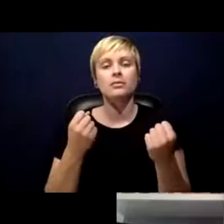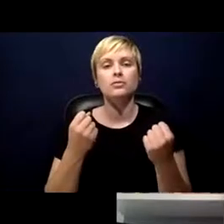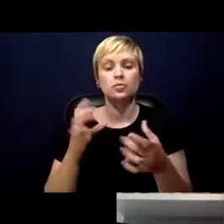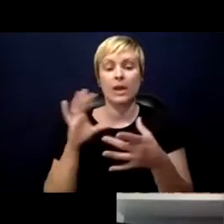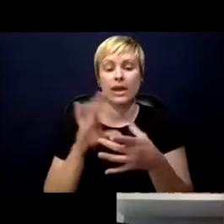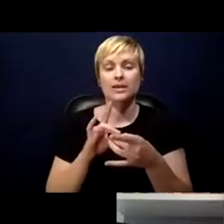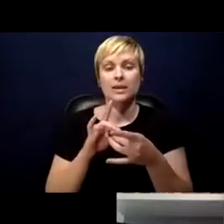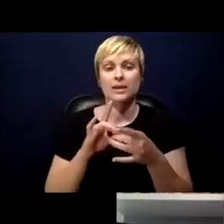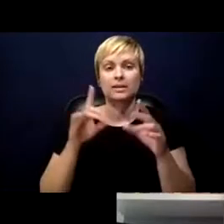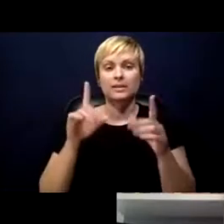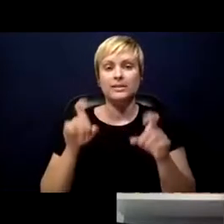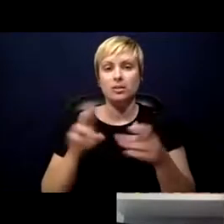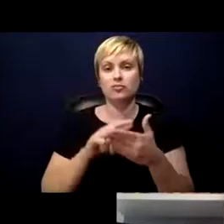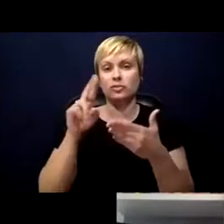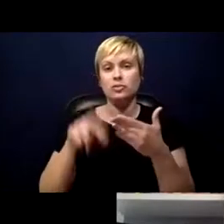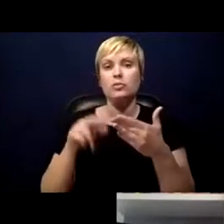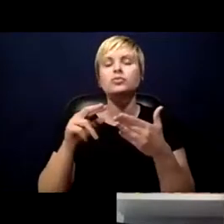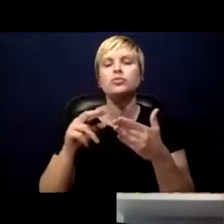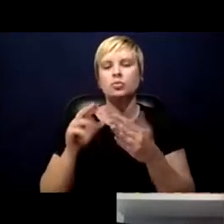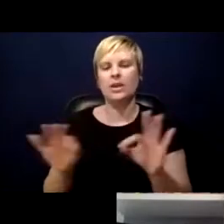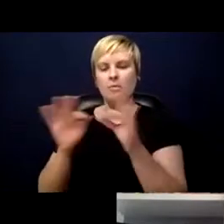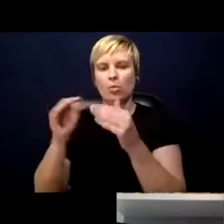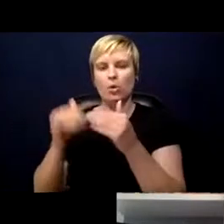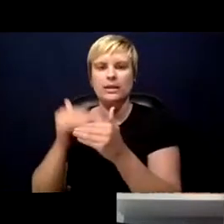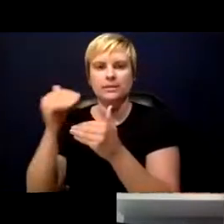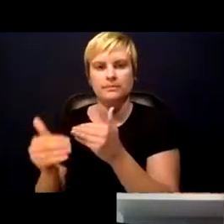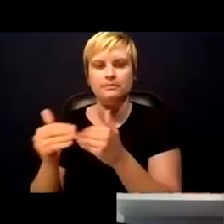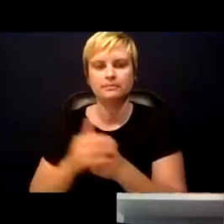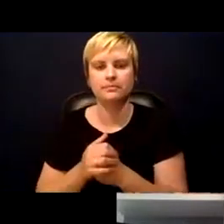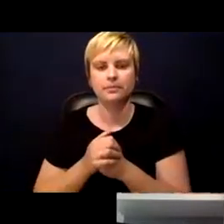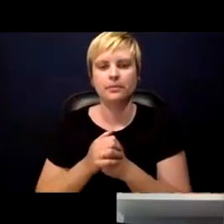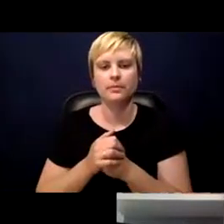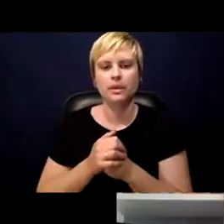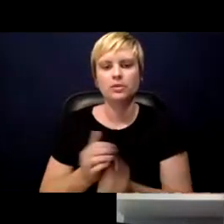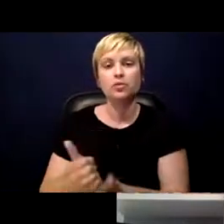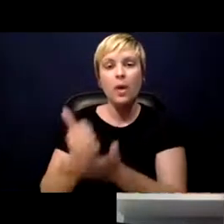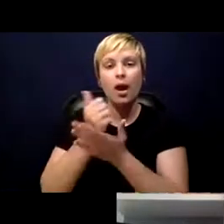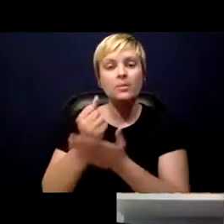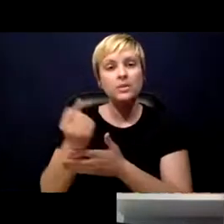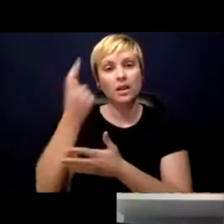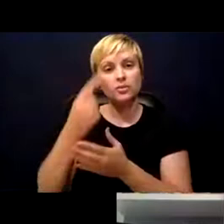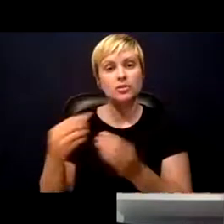Today, to help further our understanding, I am Dr. Kara Odom